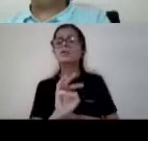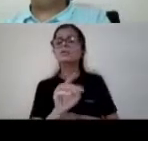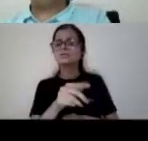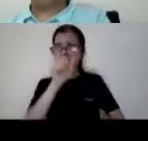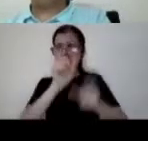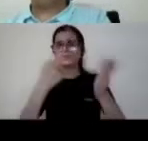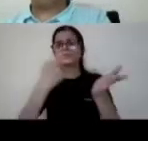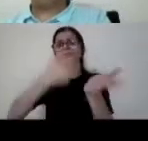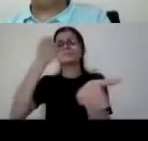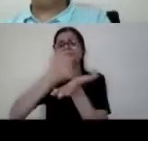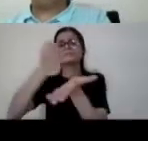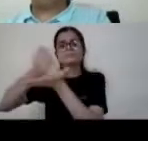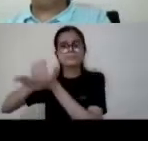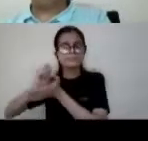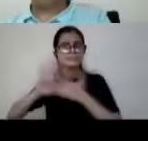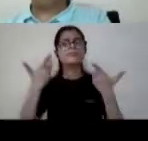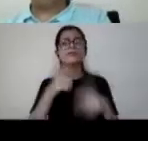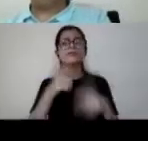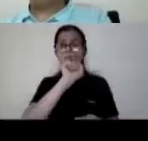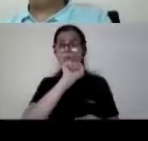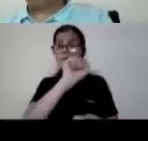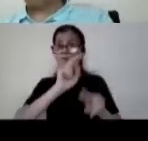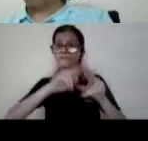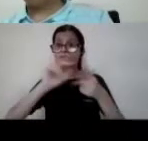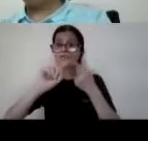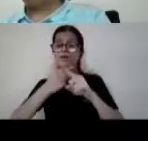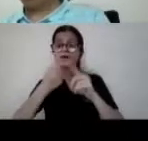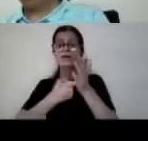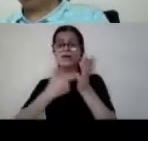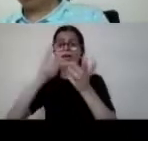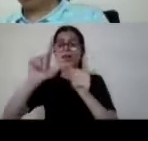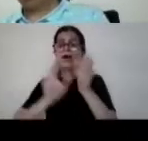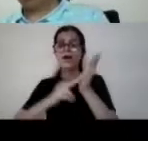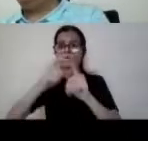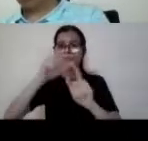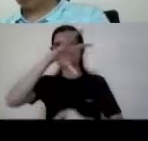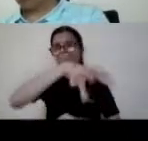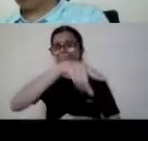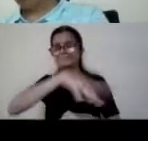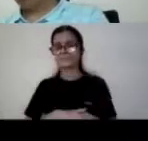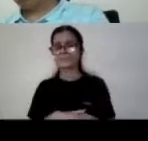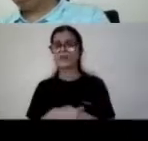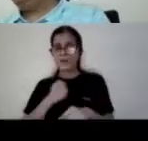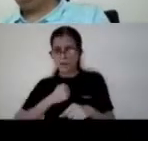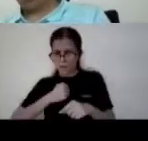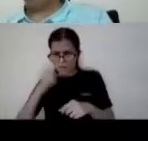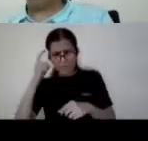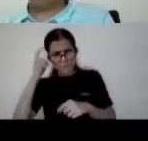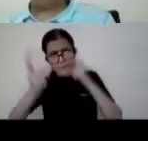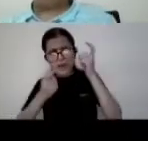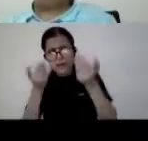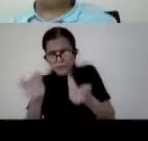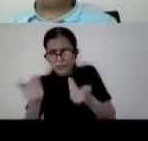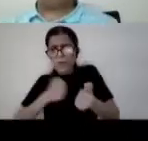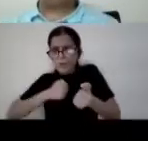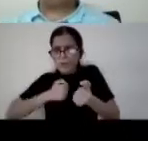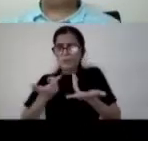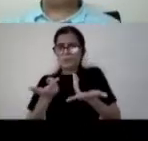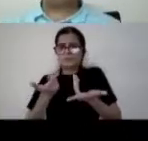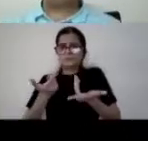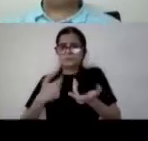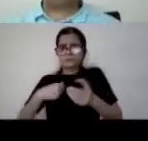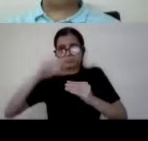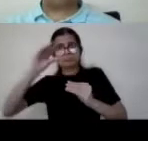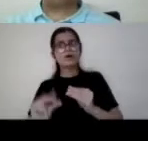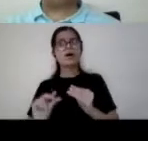in that in their in their library so you can imagine that that that our coverage right now is so much